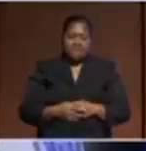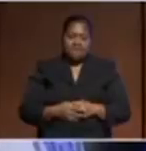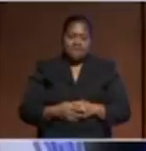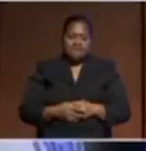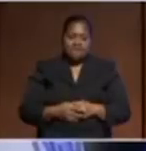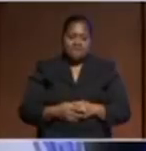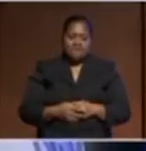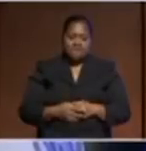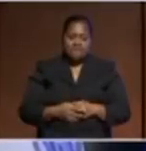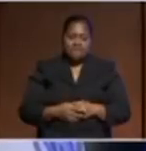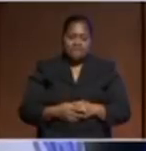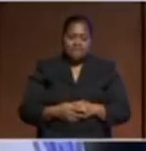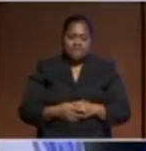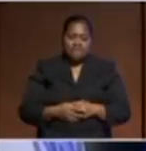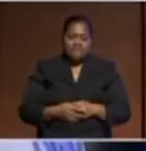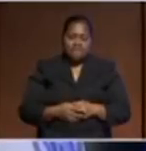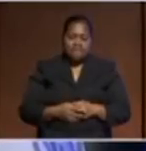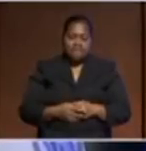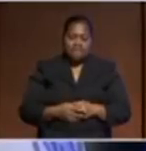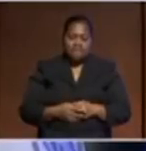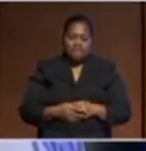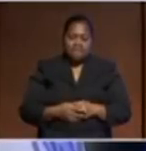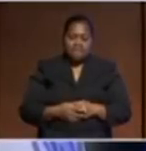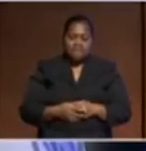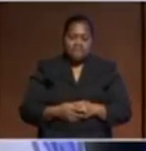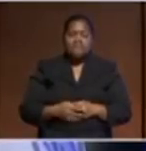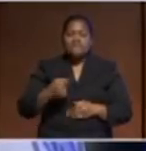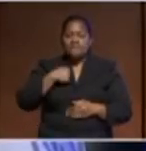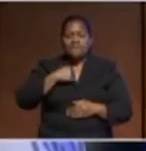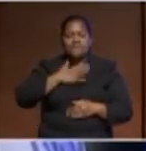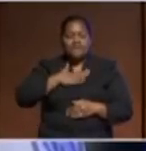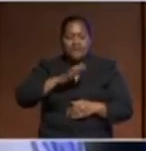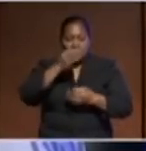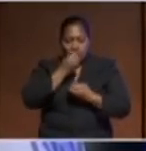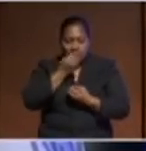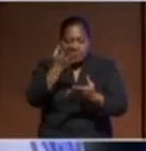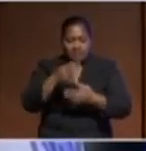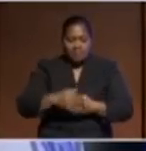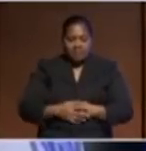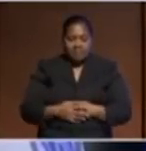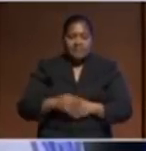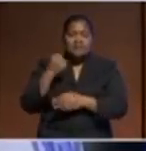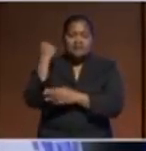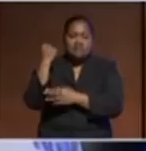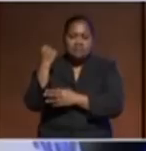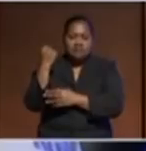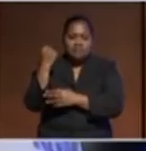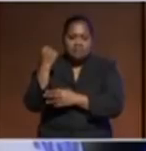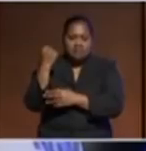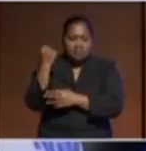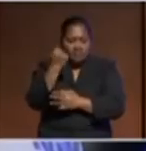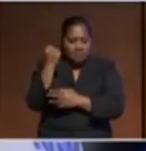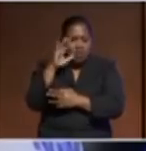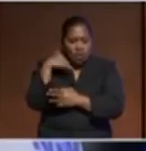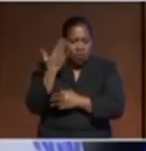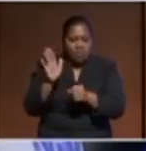and by way of demonstration I would just like to say that Samoa has always taken the position that we